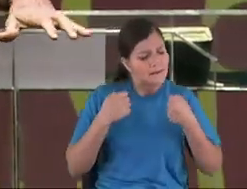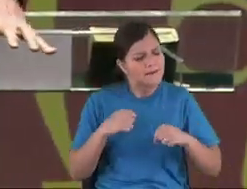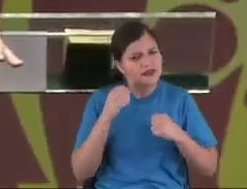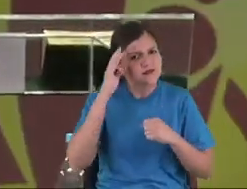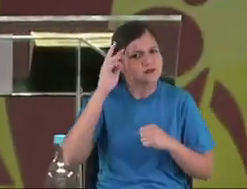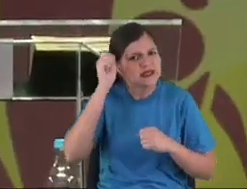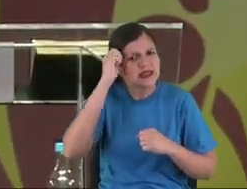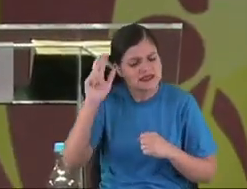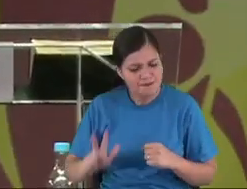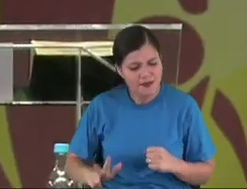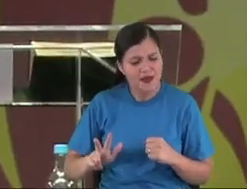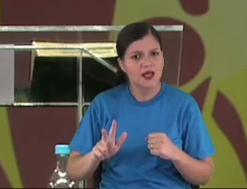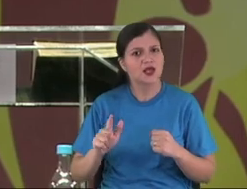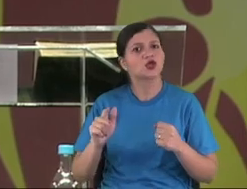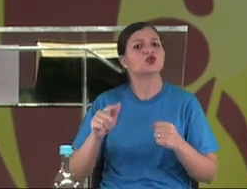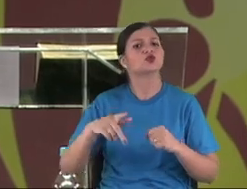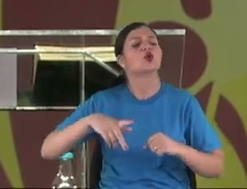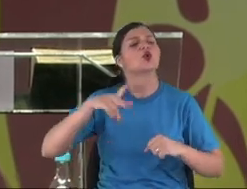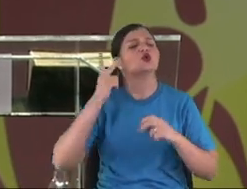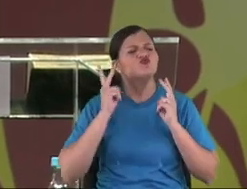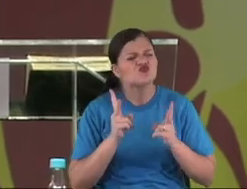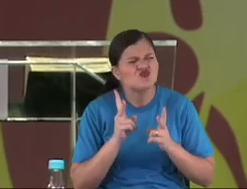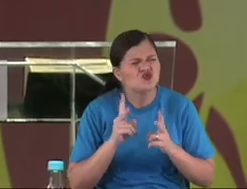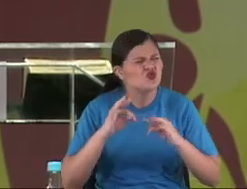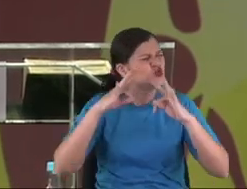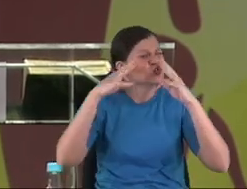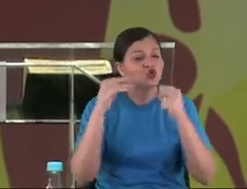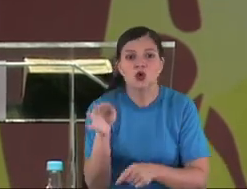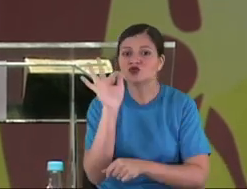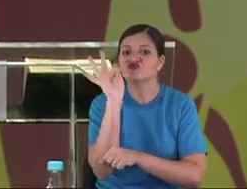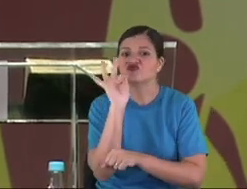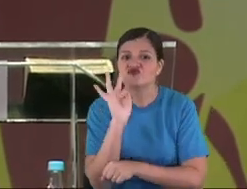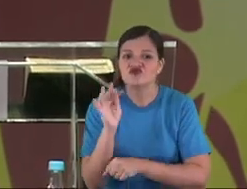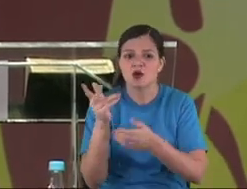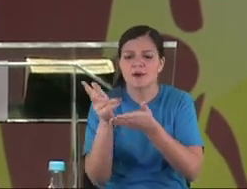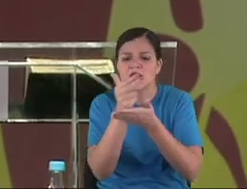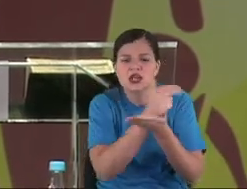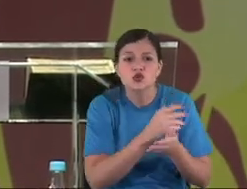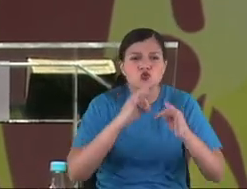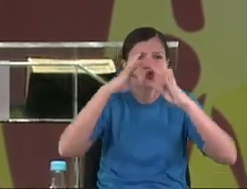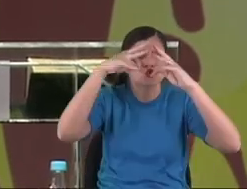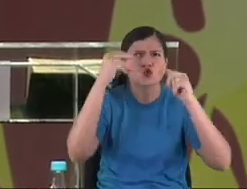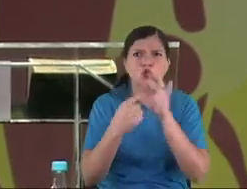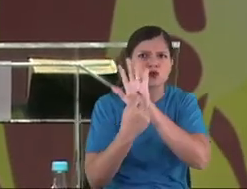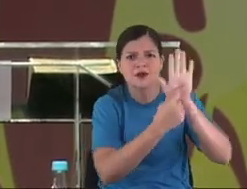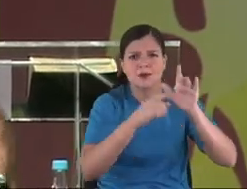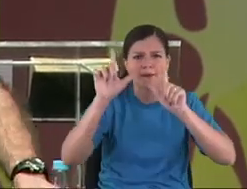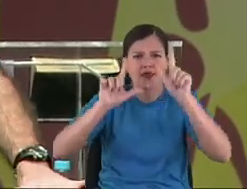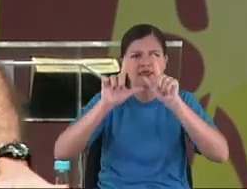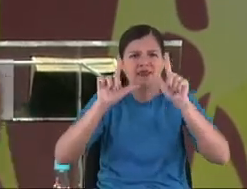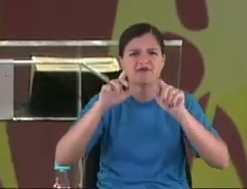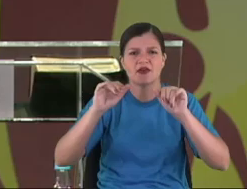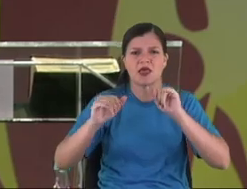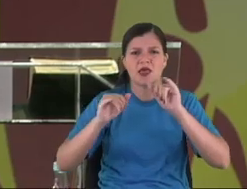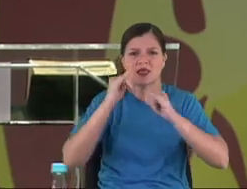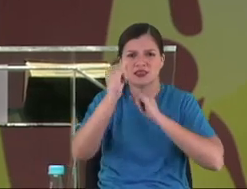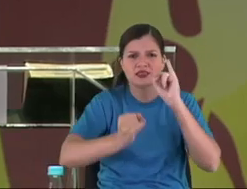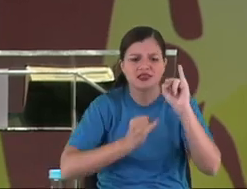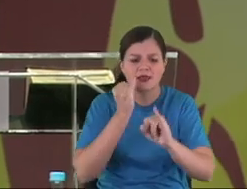smart, you need to be... All the movies, all the cartoons, all the things we watch on TV, they